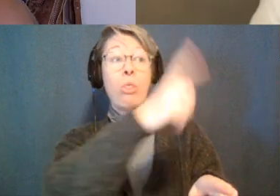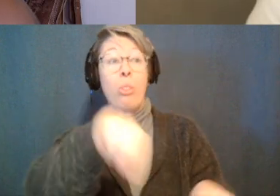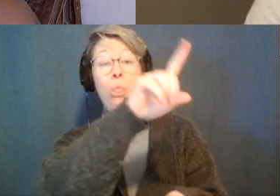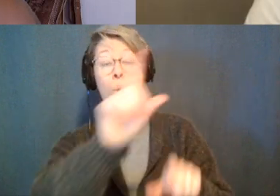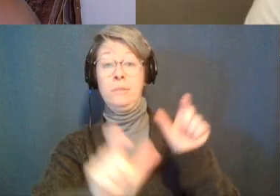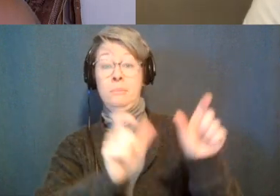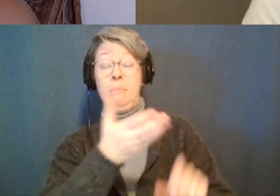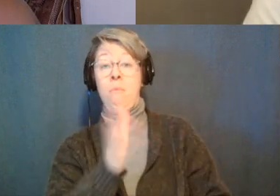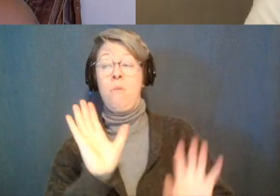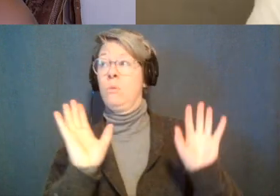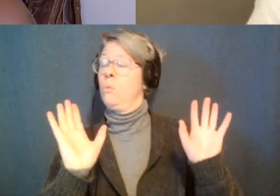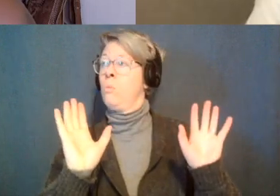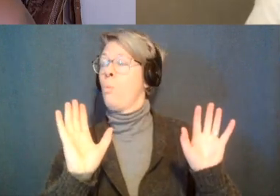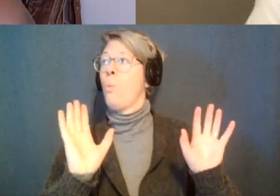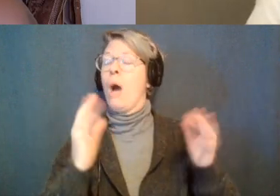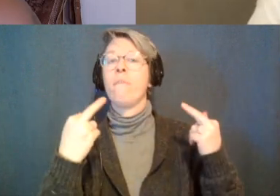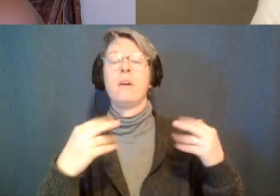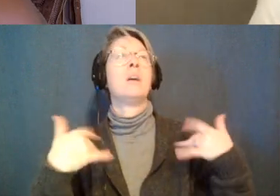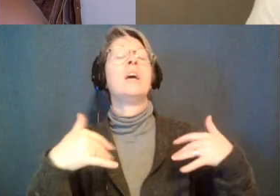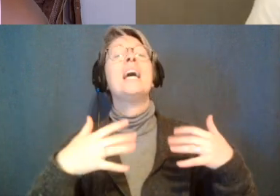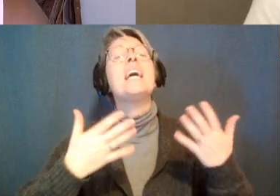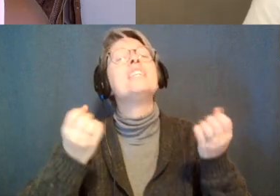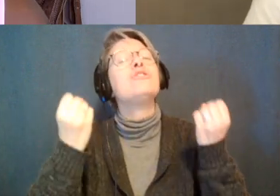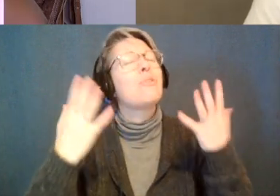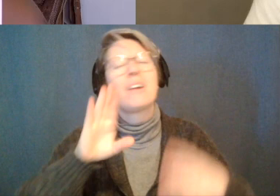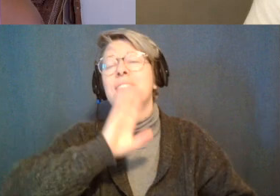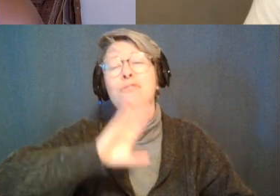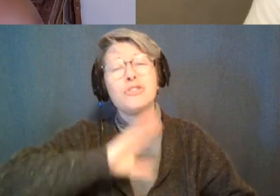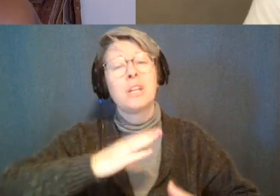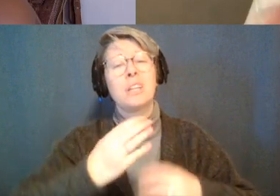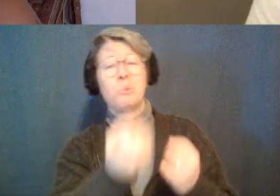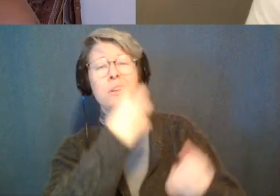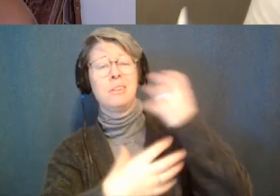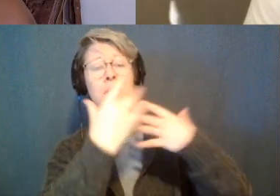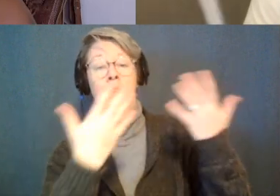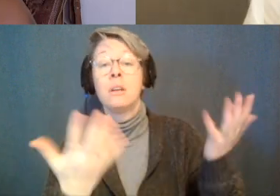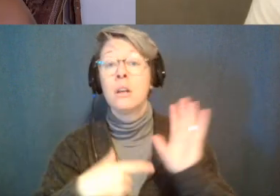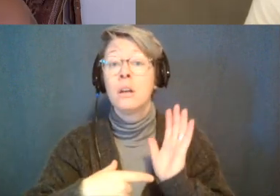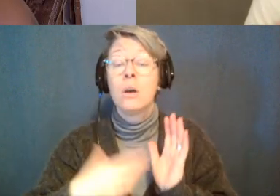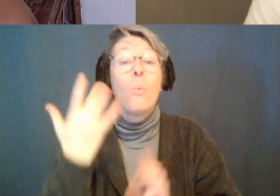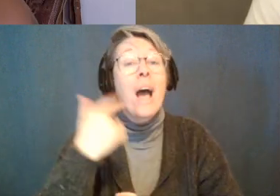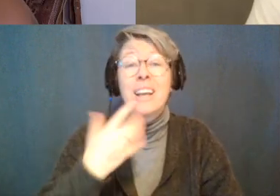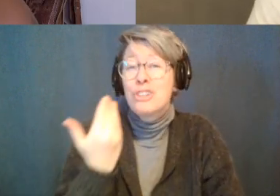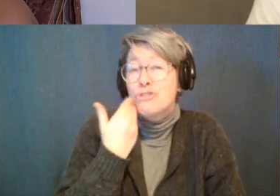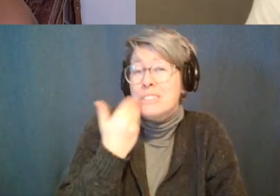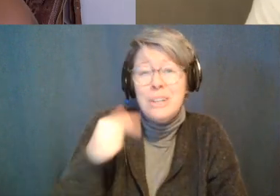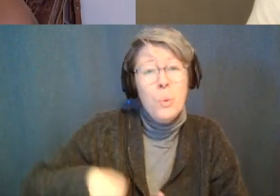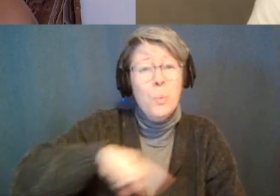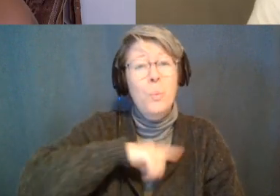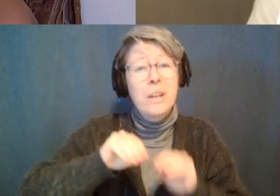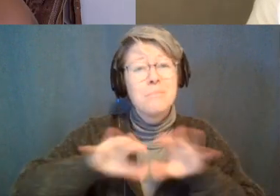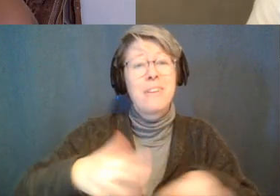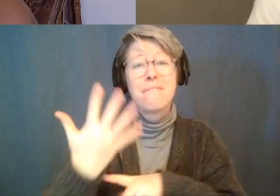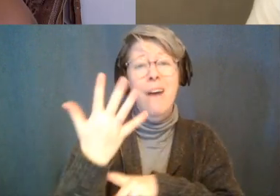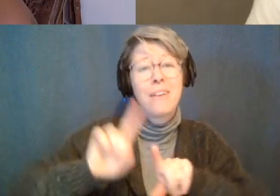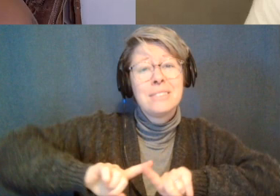it's just a lot it's frustrating to deal with especially when for example we released like five different programs in